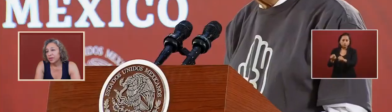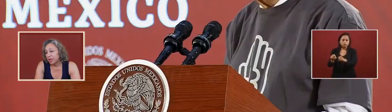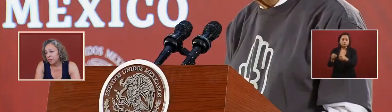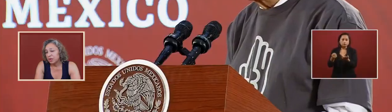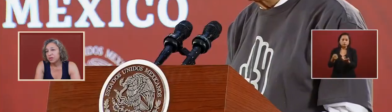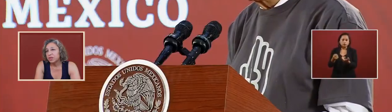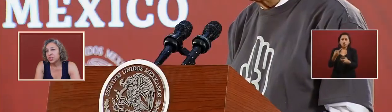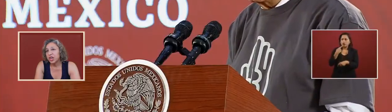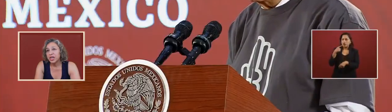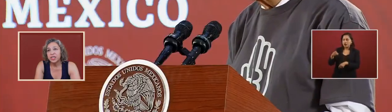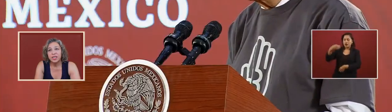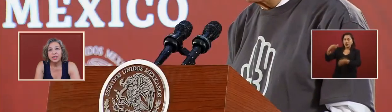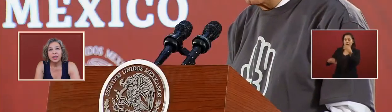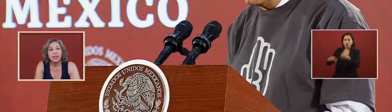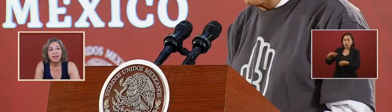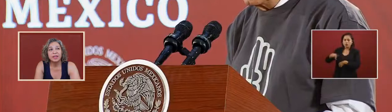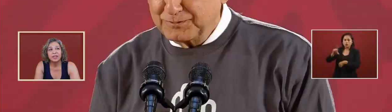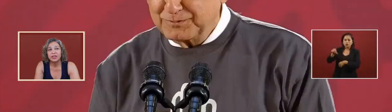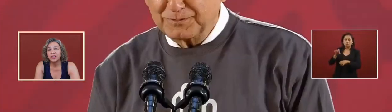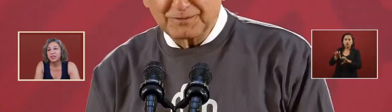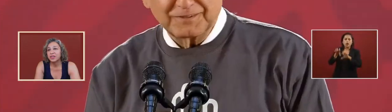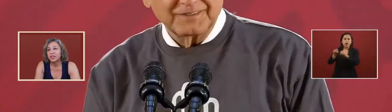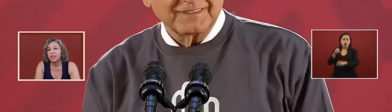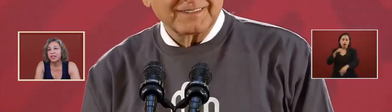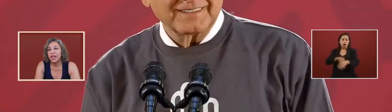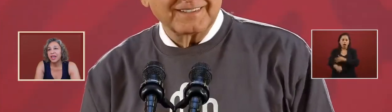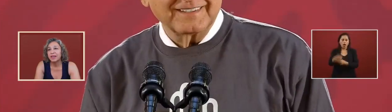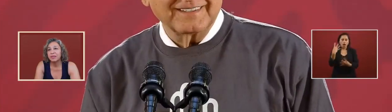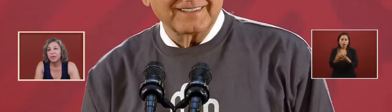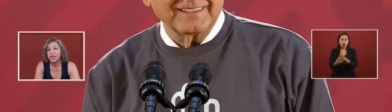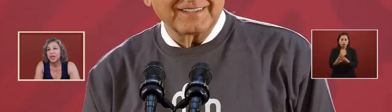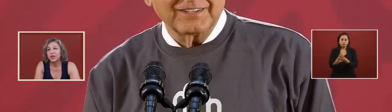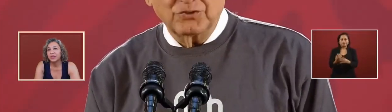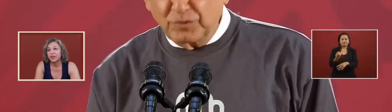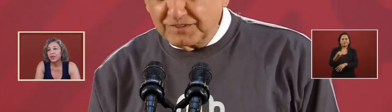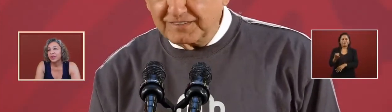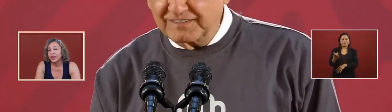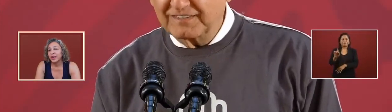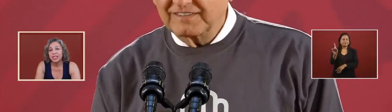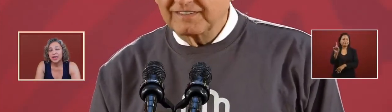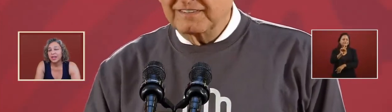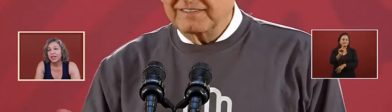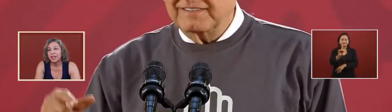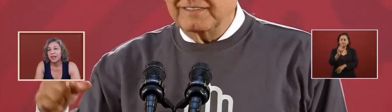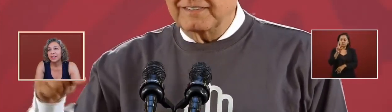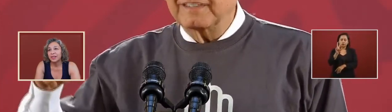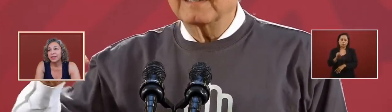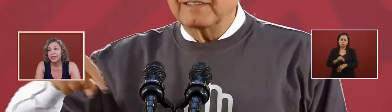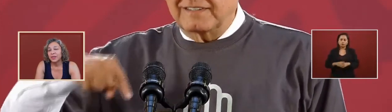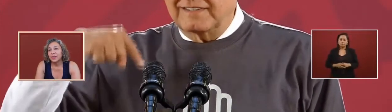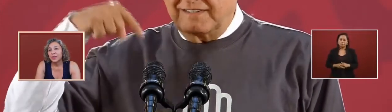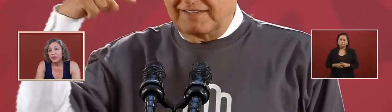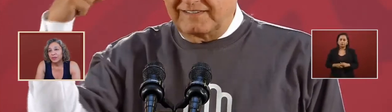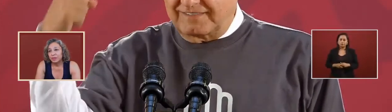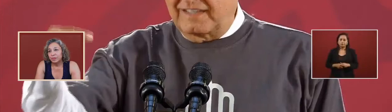they would go to the judge and then to the can but no it's not like that